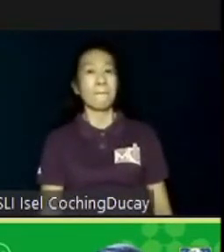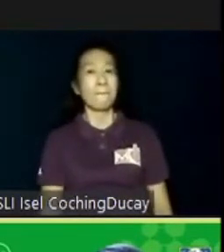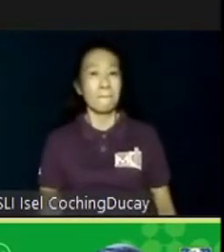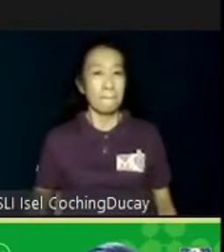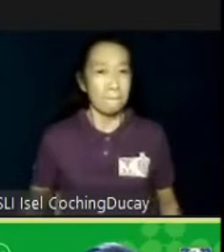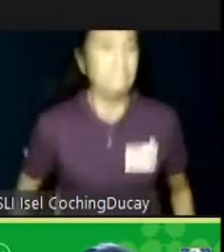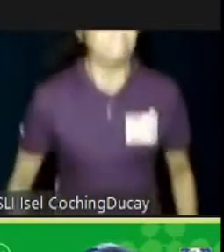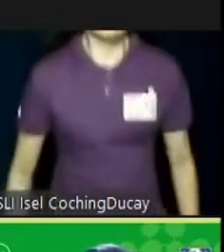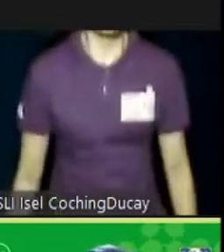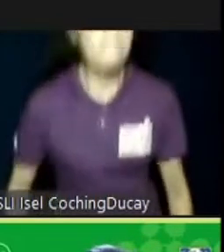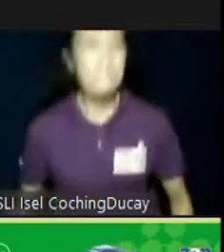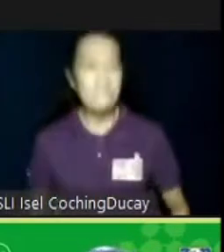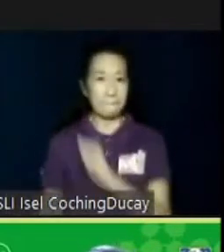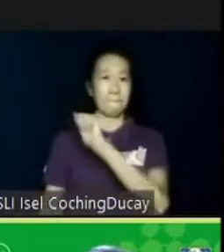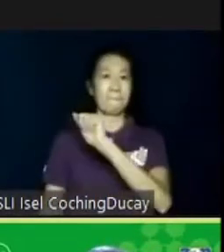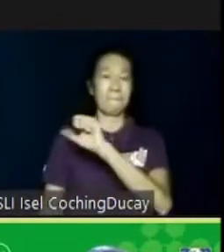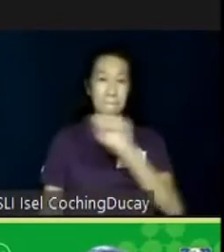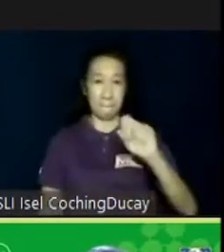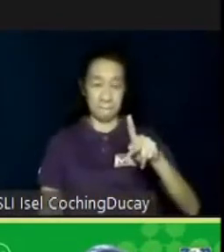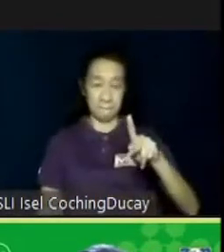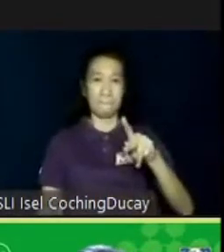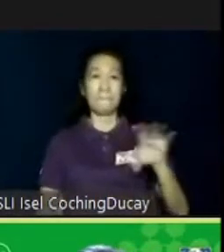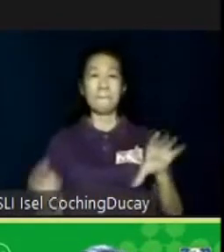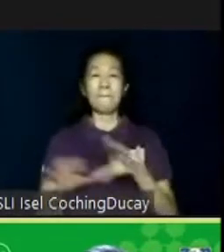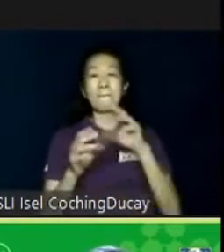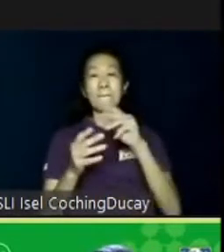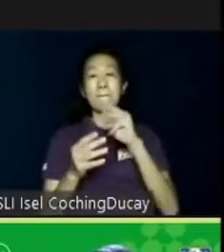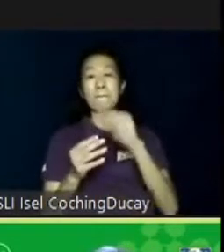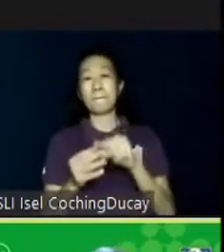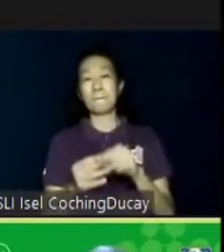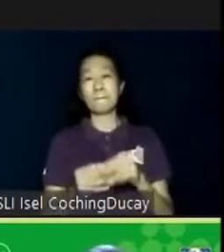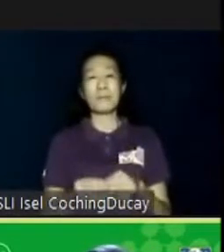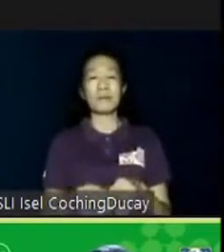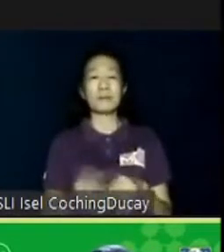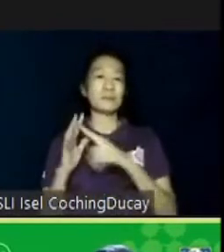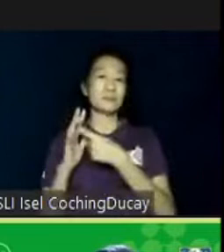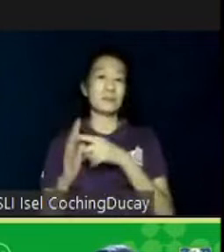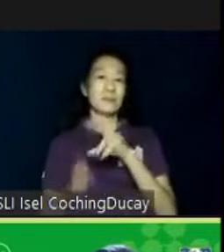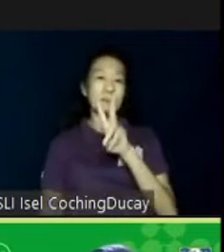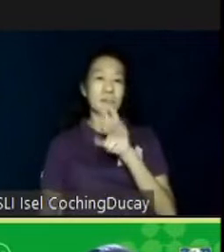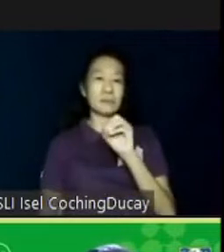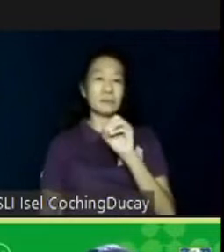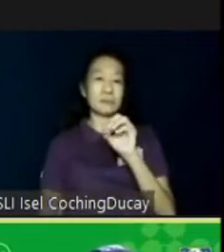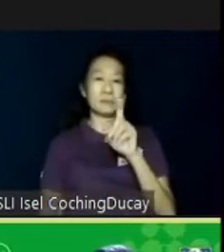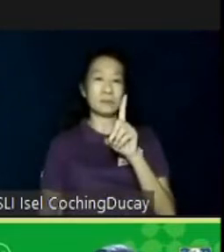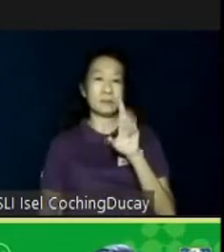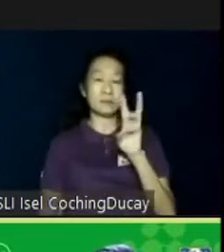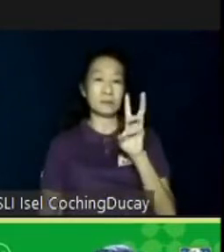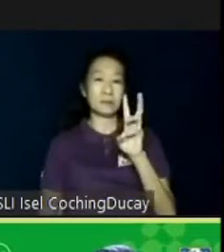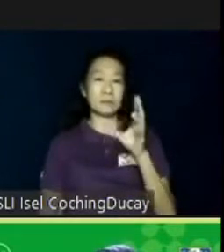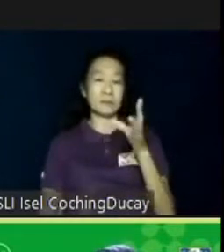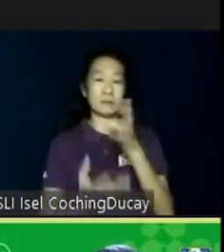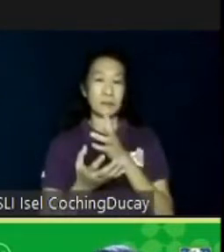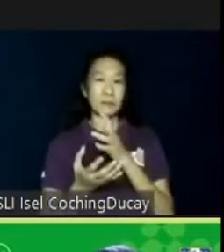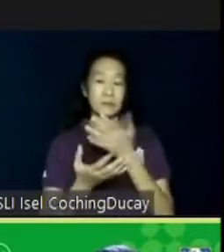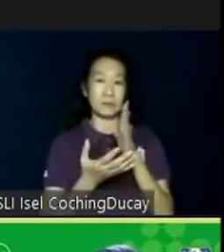So, the ASP autism works program has been around since 2016. And I just want to share some of the